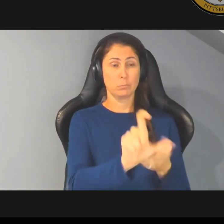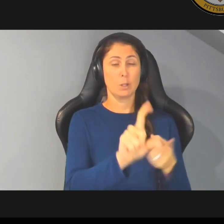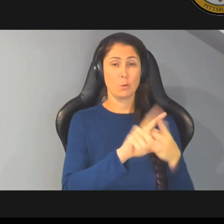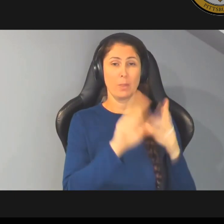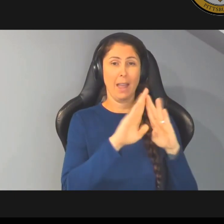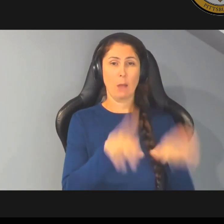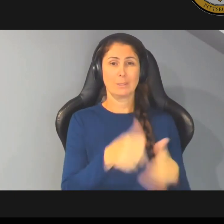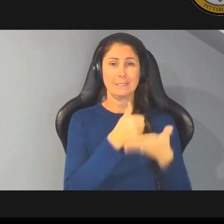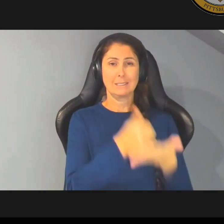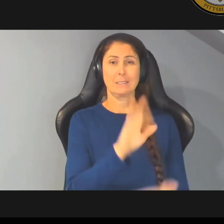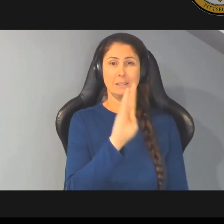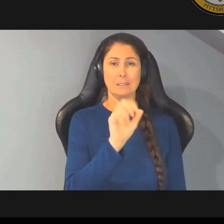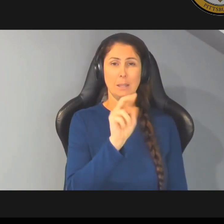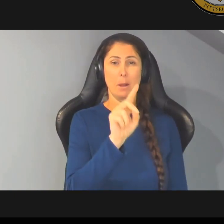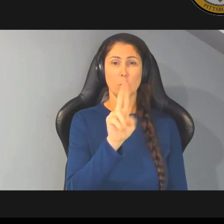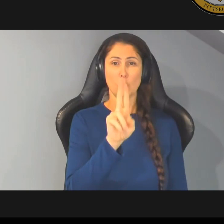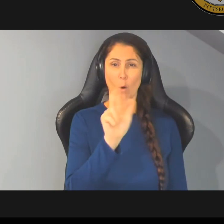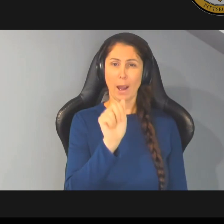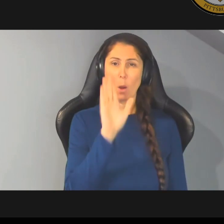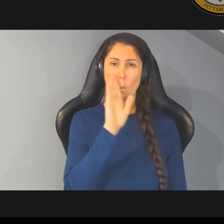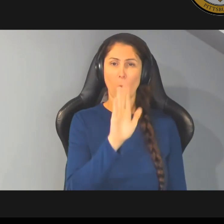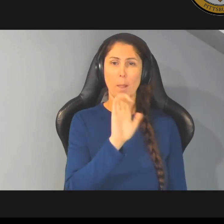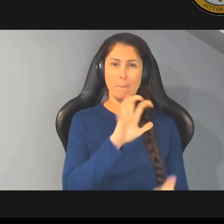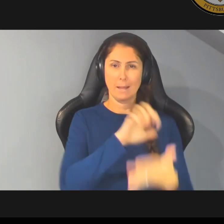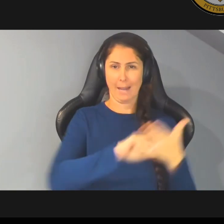that the ura will be taking out